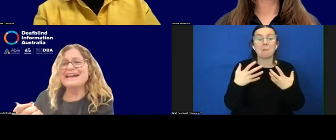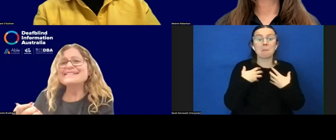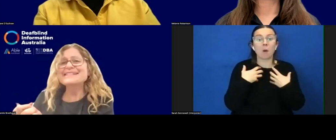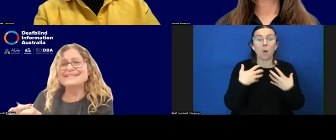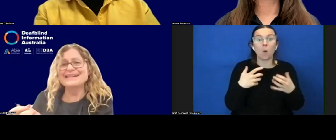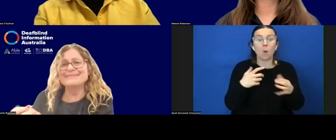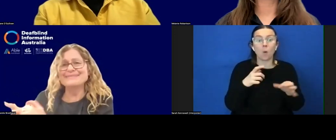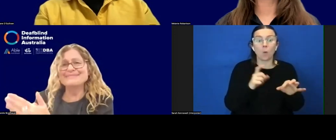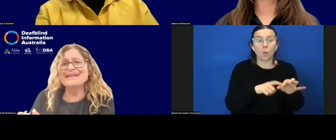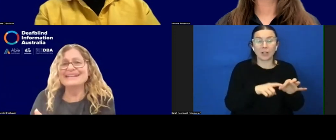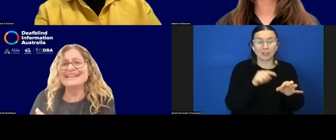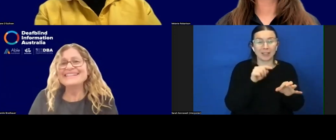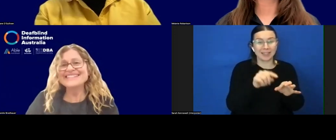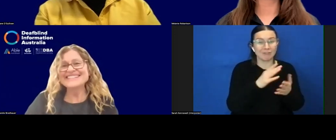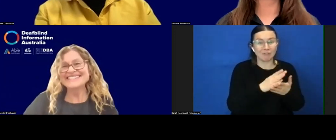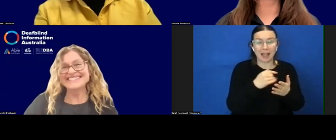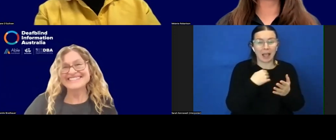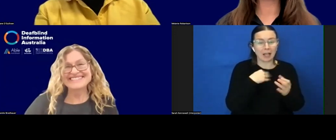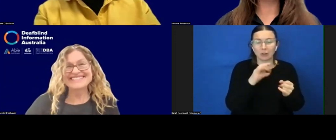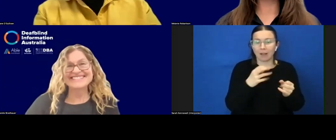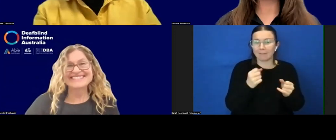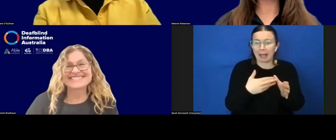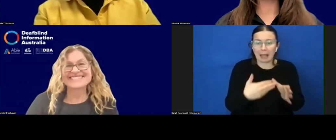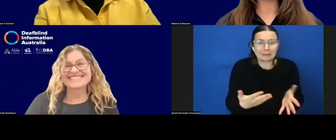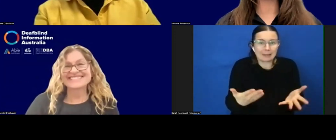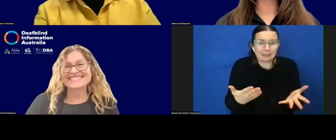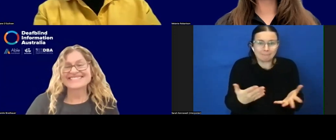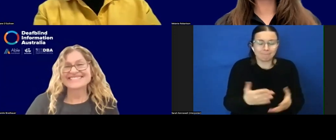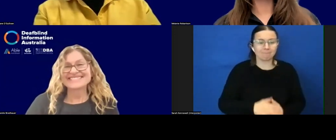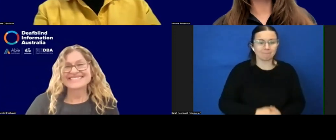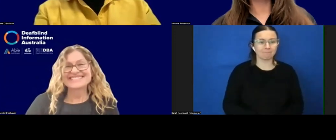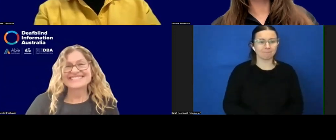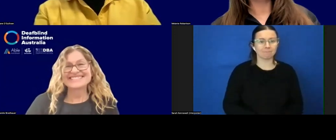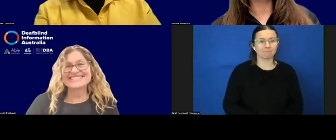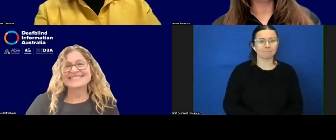than answers there, Melanie. Yep. Yep.